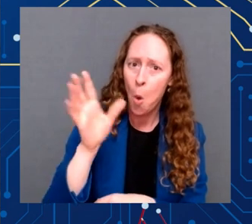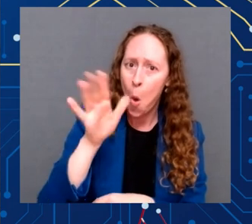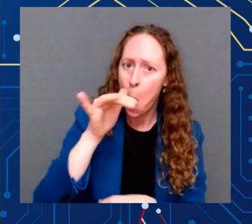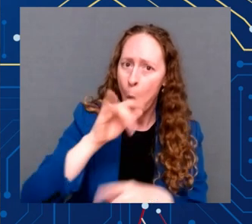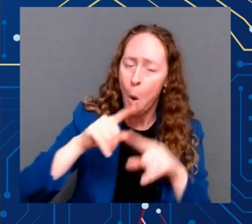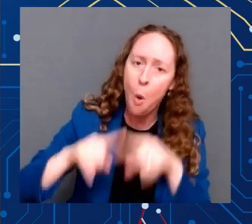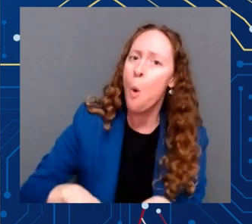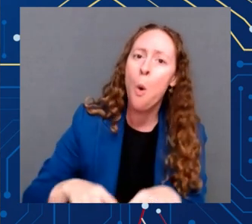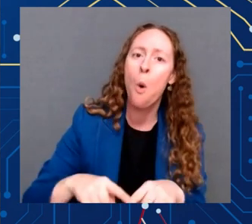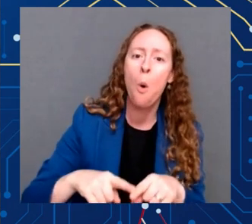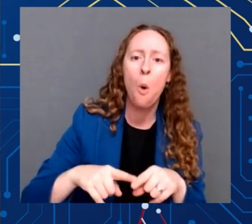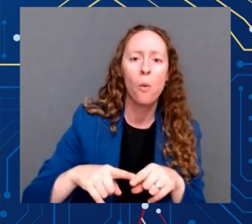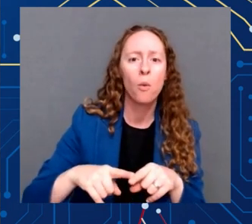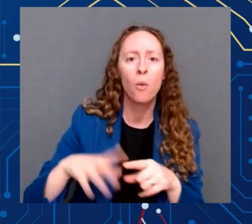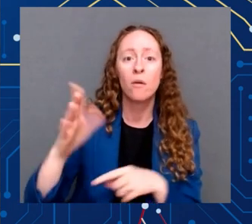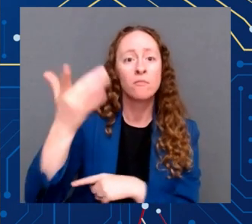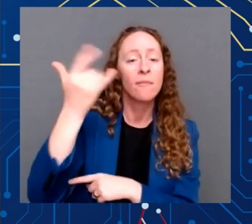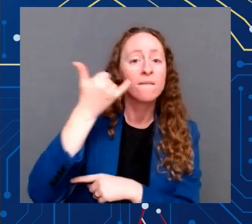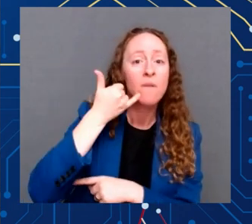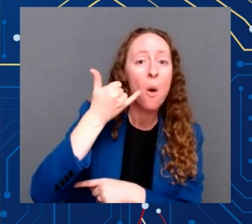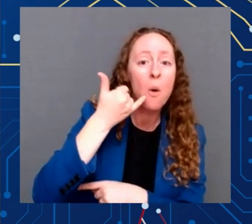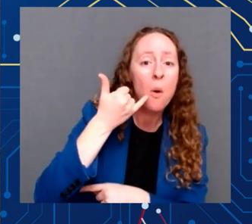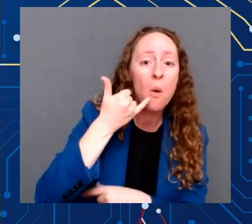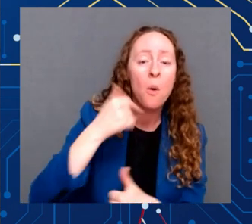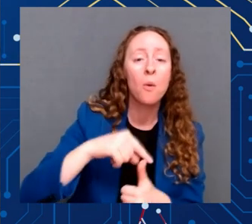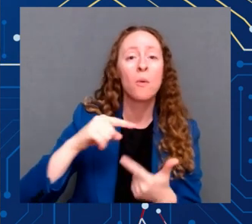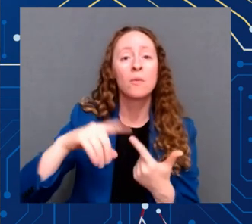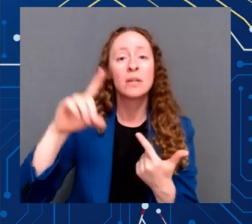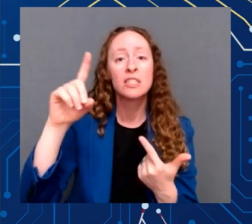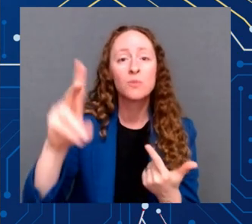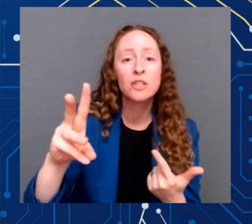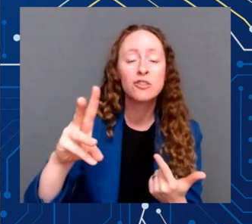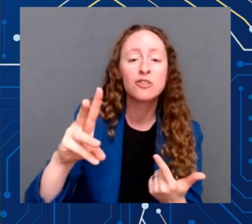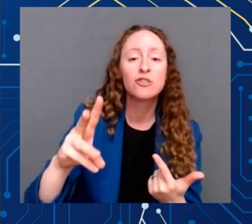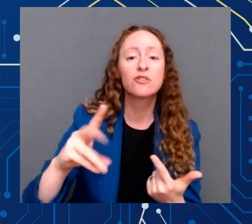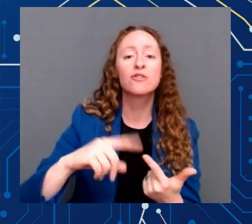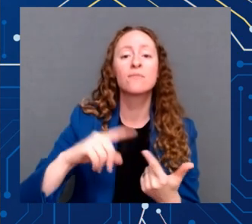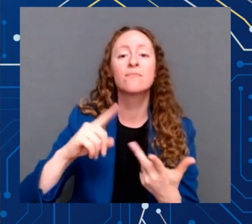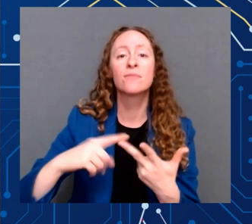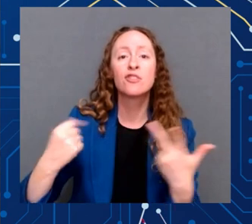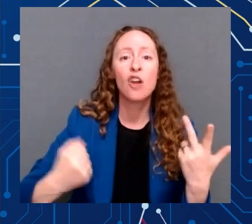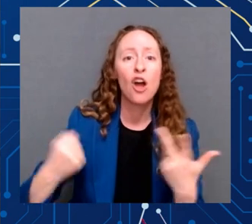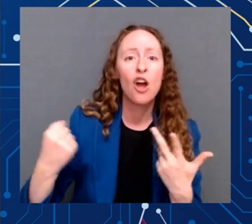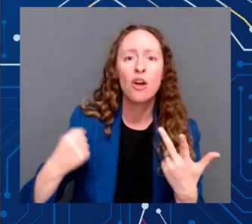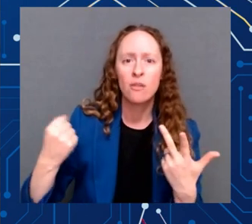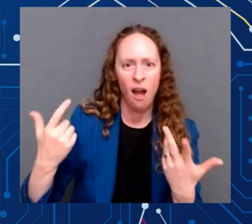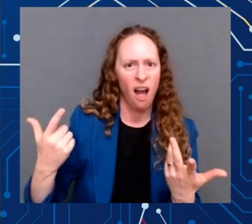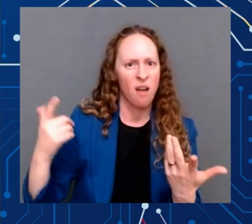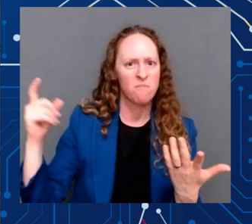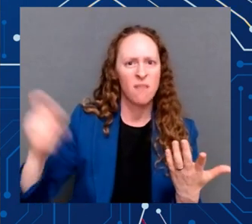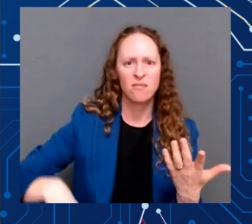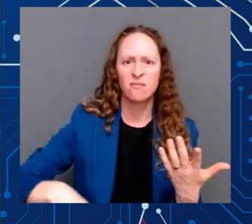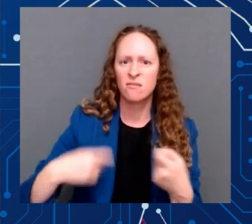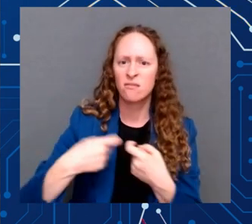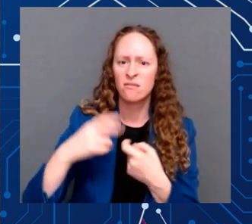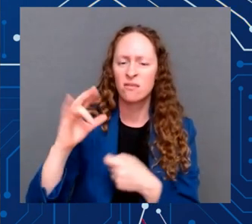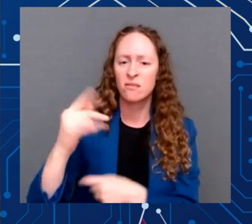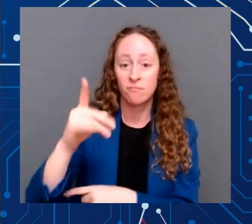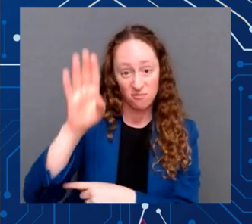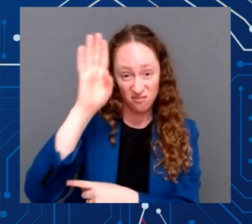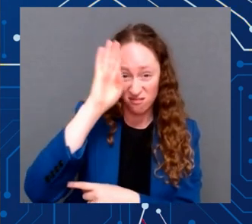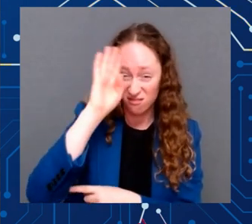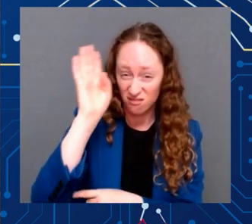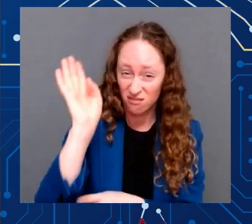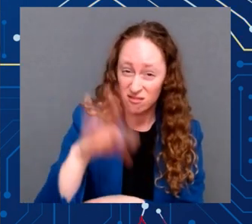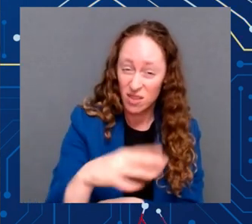automobiles. In fact, there are as many as 3,000 semiconductors per vehicle made today — 3,000 per